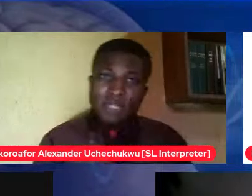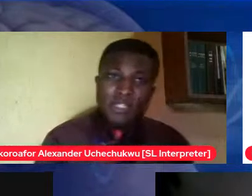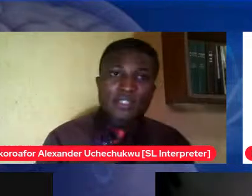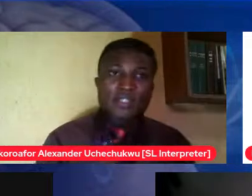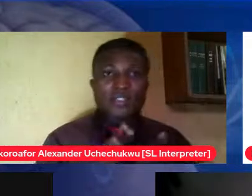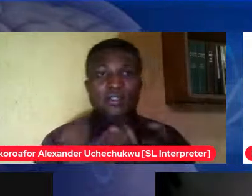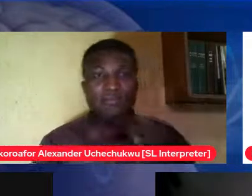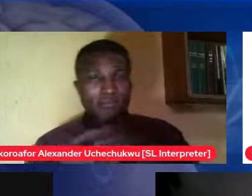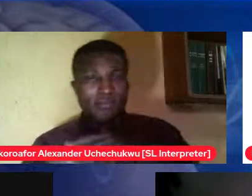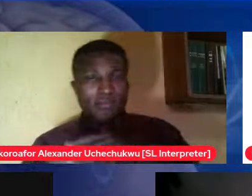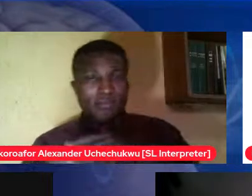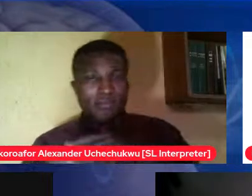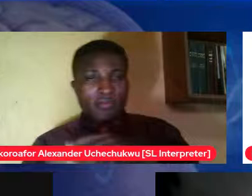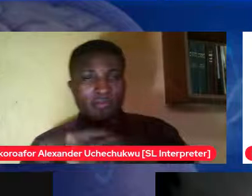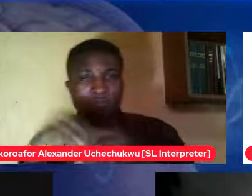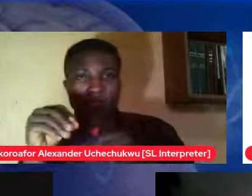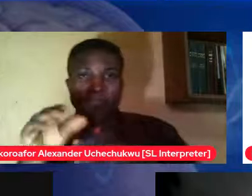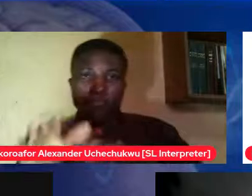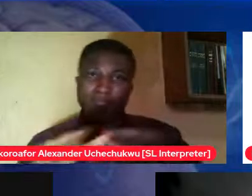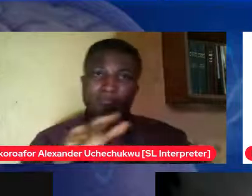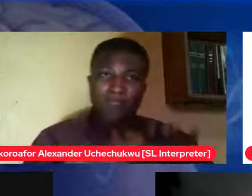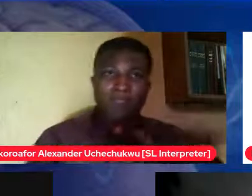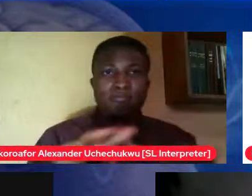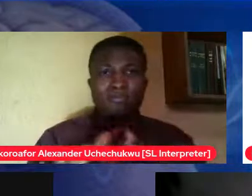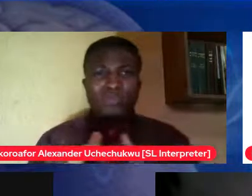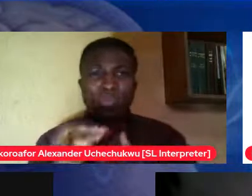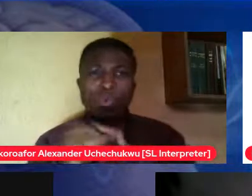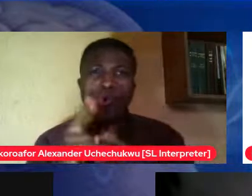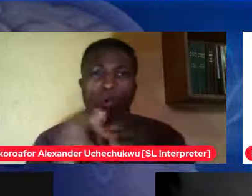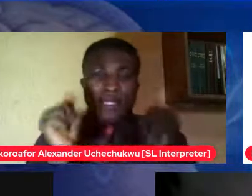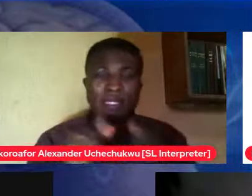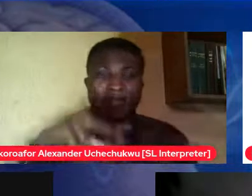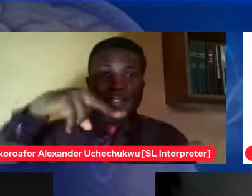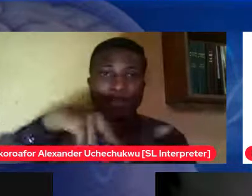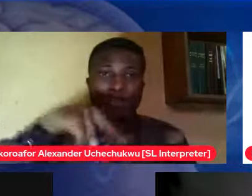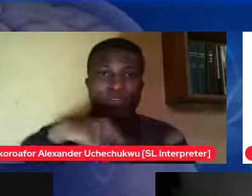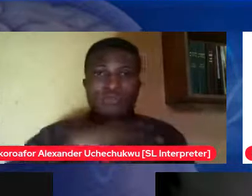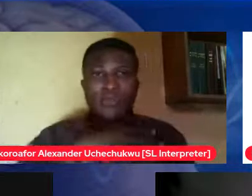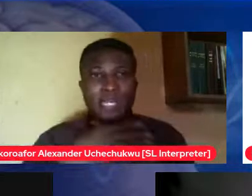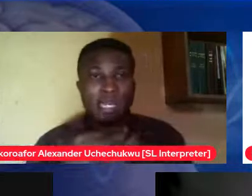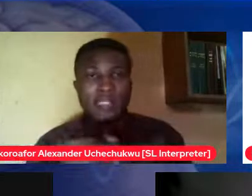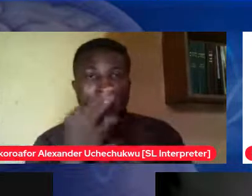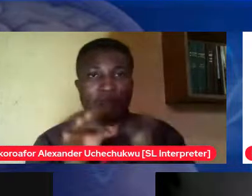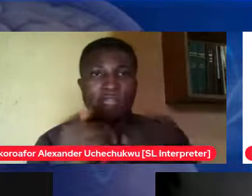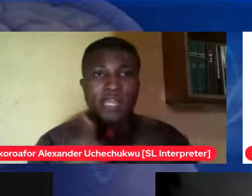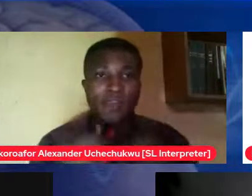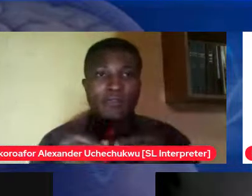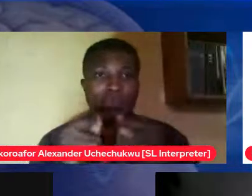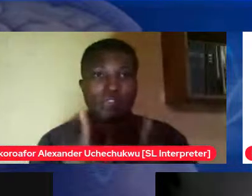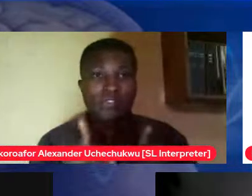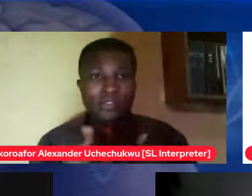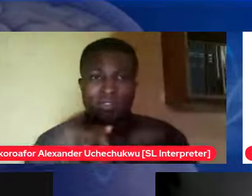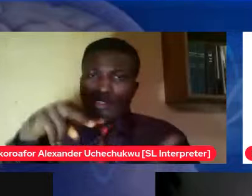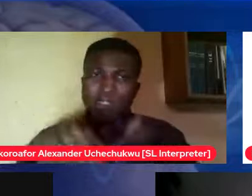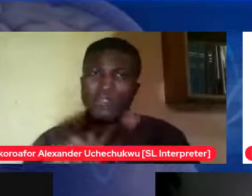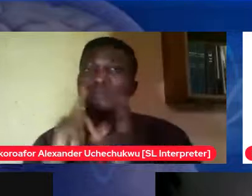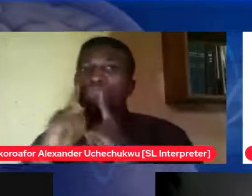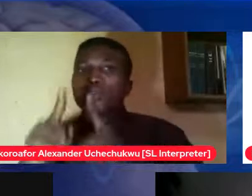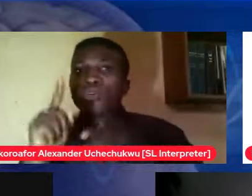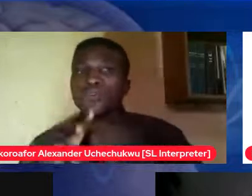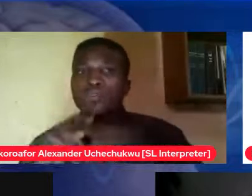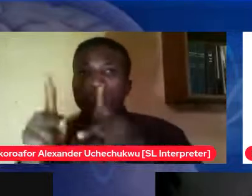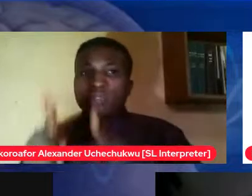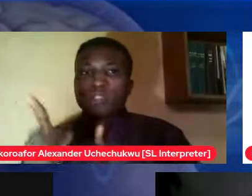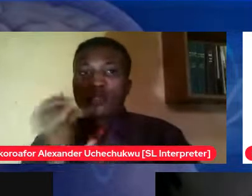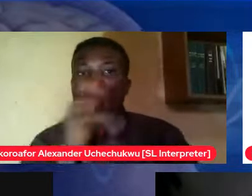they can even stand up and if they have the opportunity to talk to the person they like or whoever is passing if the person gives them a chance and just talk